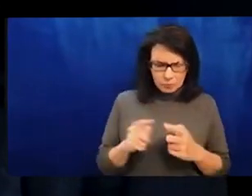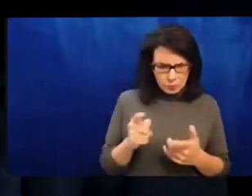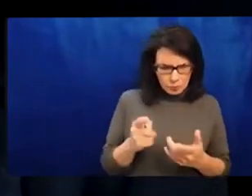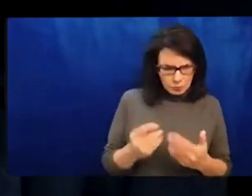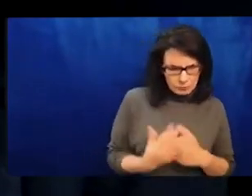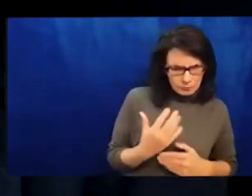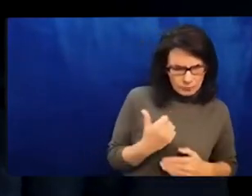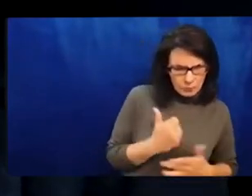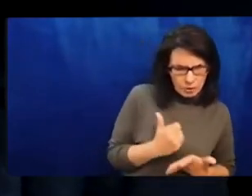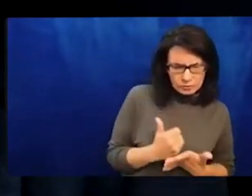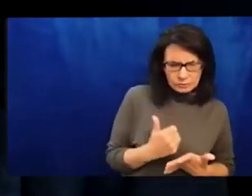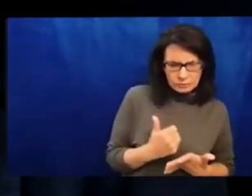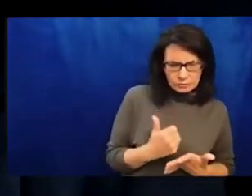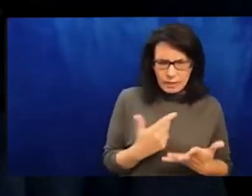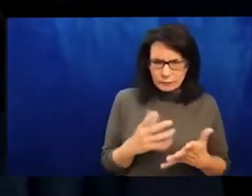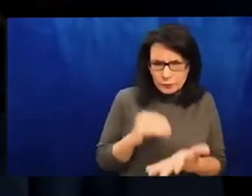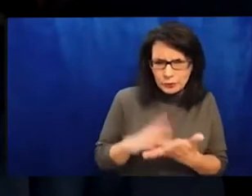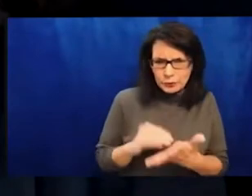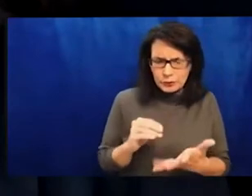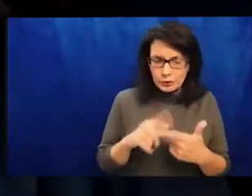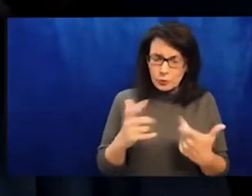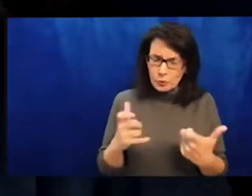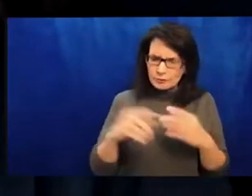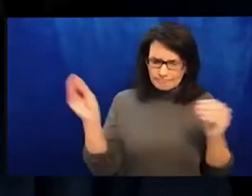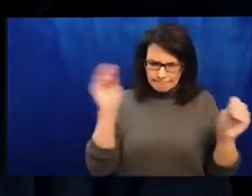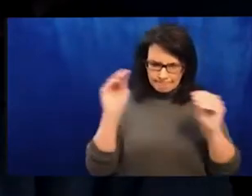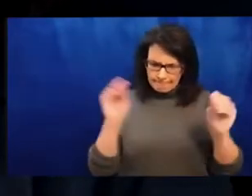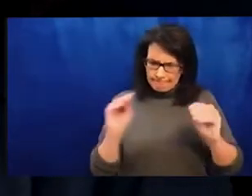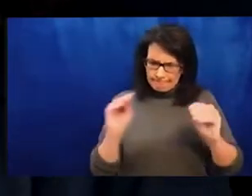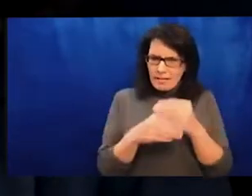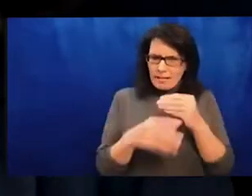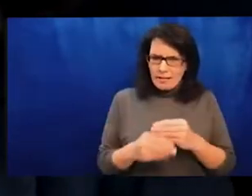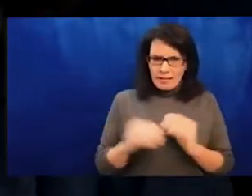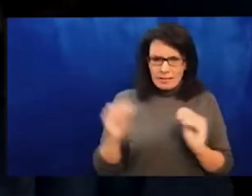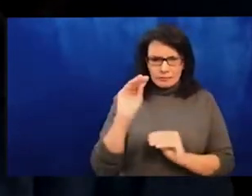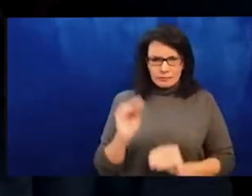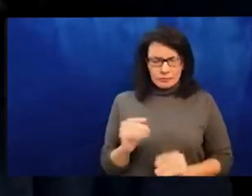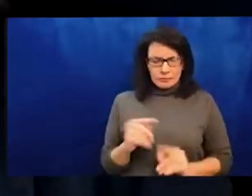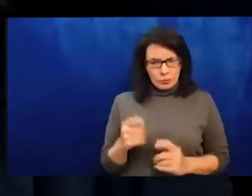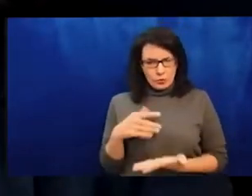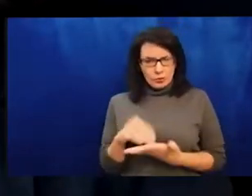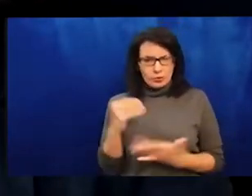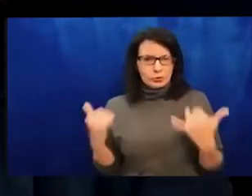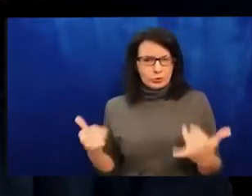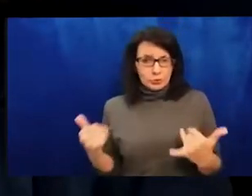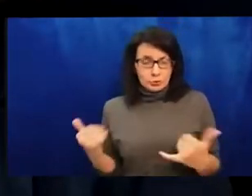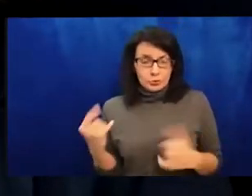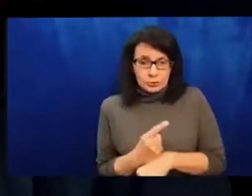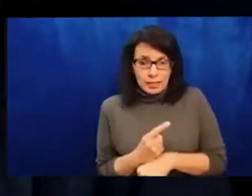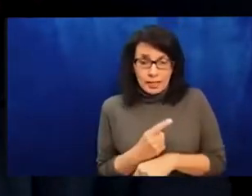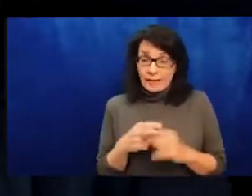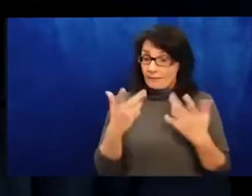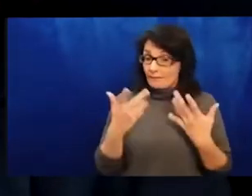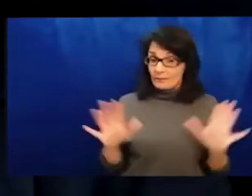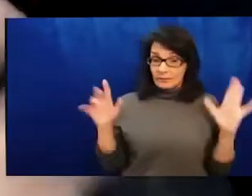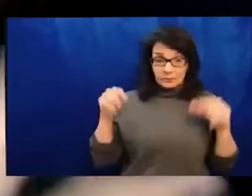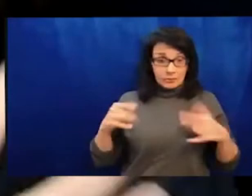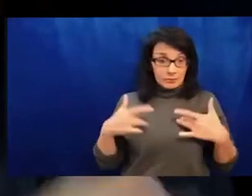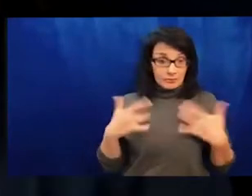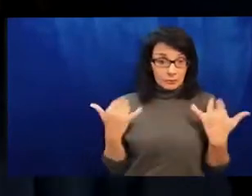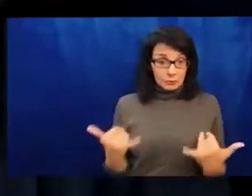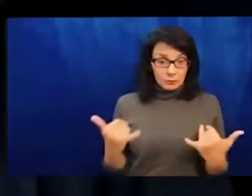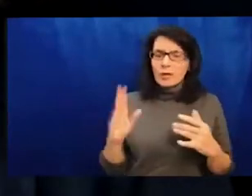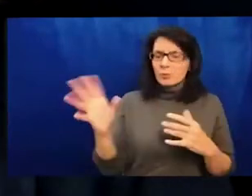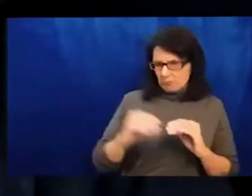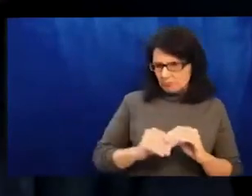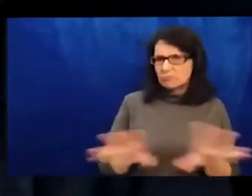Before I turn it over to Jessica, want to point you to a working document, a reading list of sorts that we've put together in the last week as we've